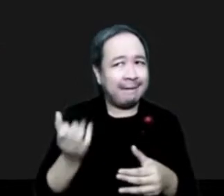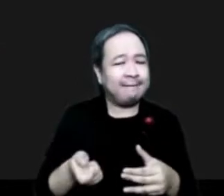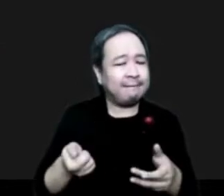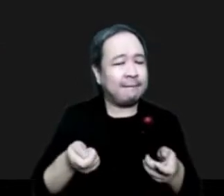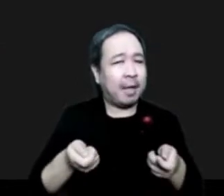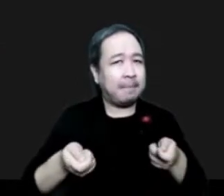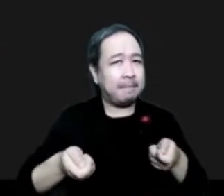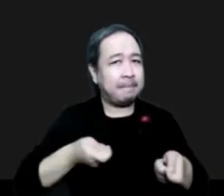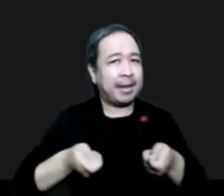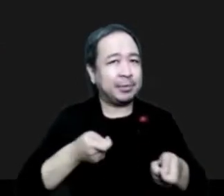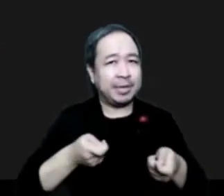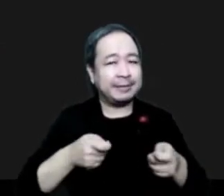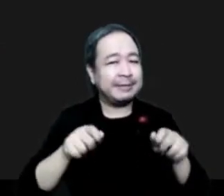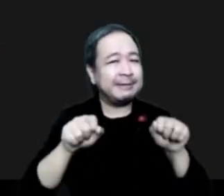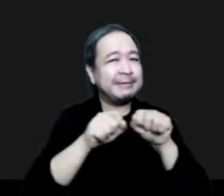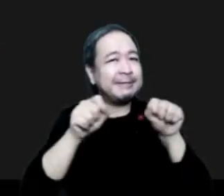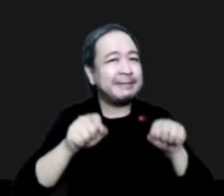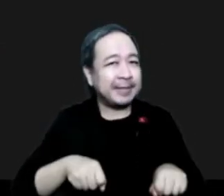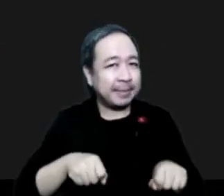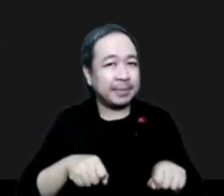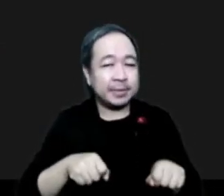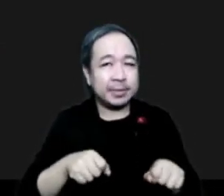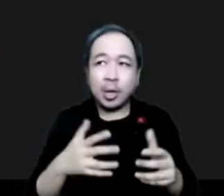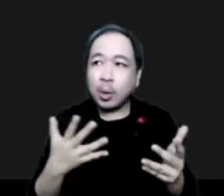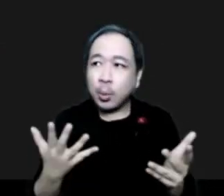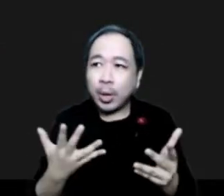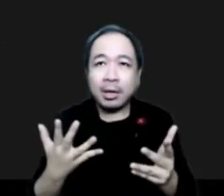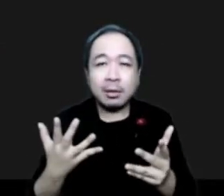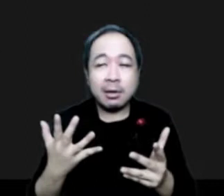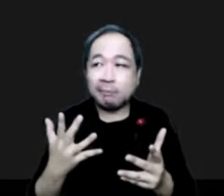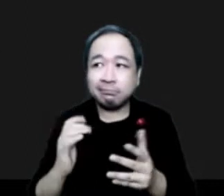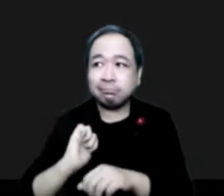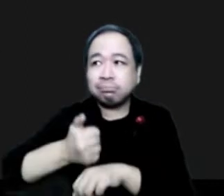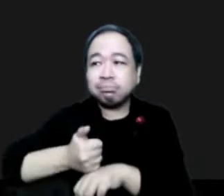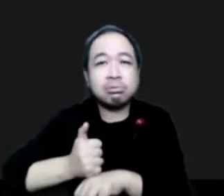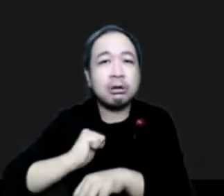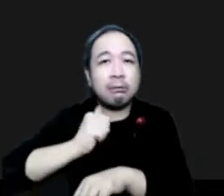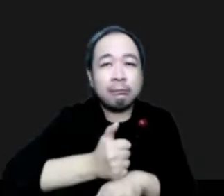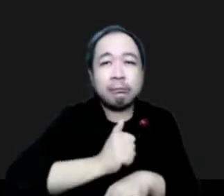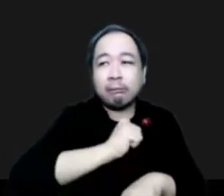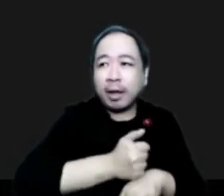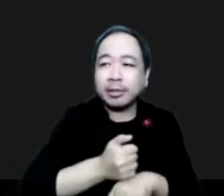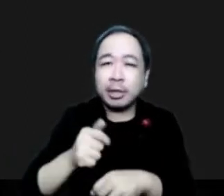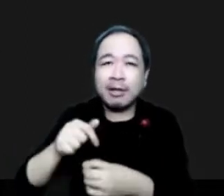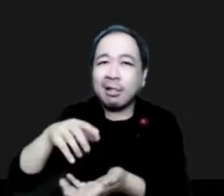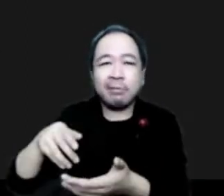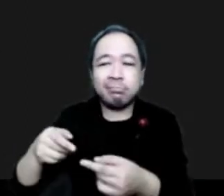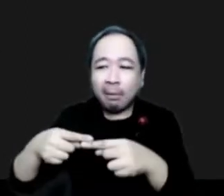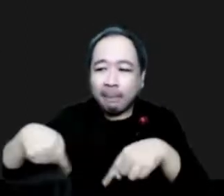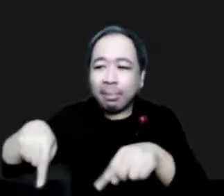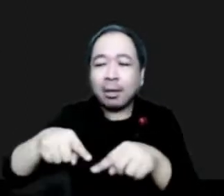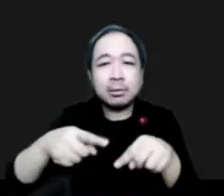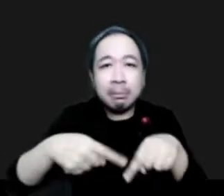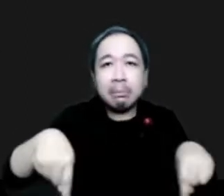management systems that take advantage of well-established fire use. Analyze analysis in fire prone areas needs to start before a fire